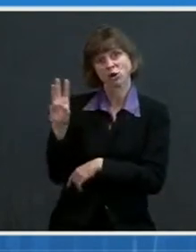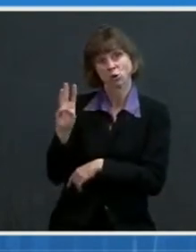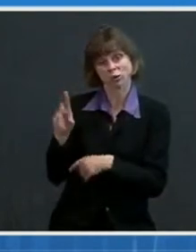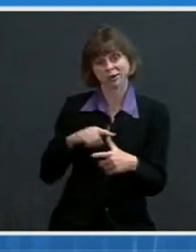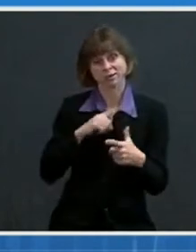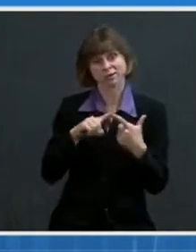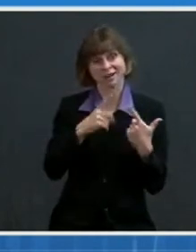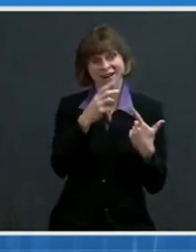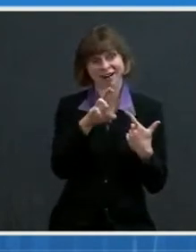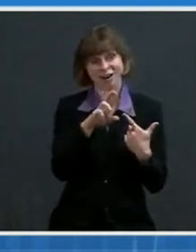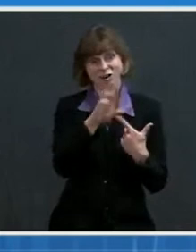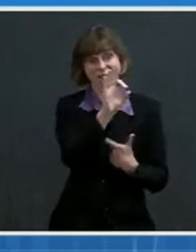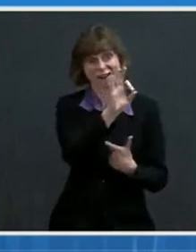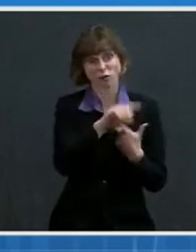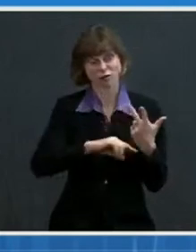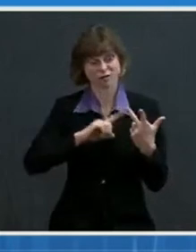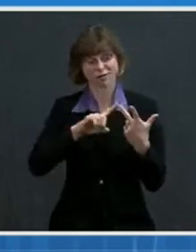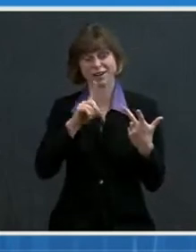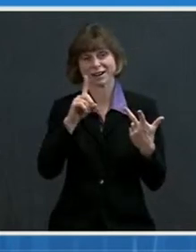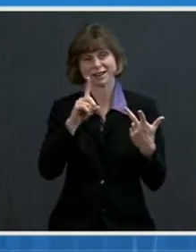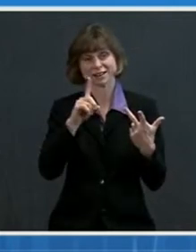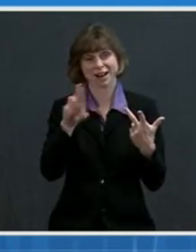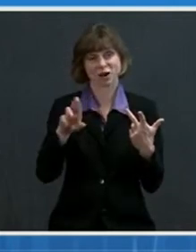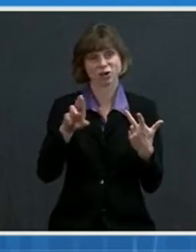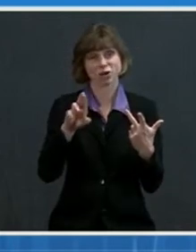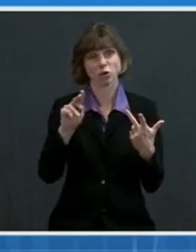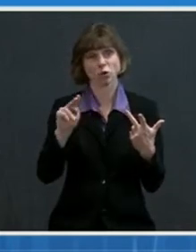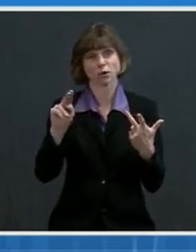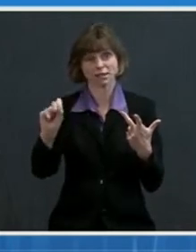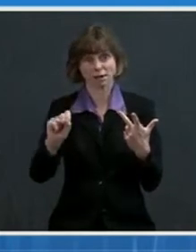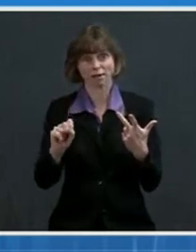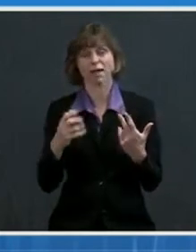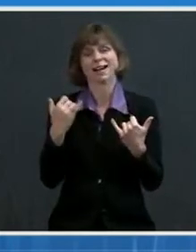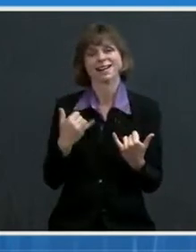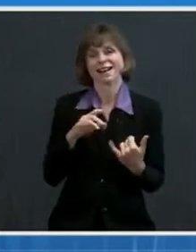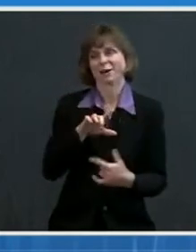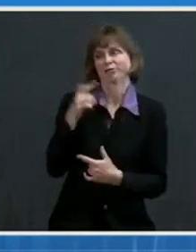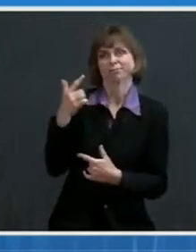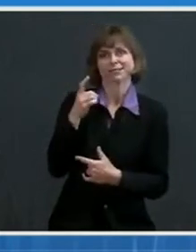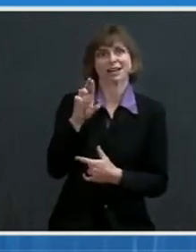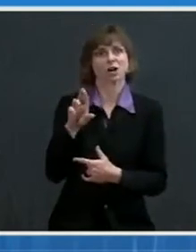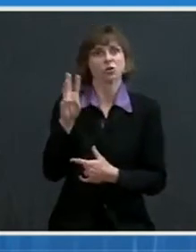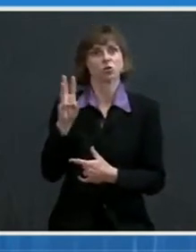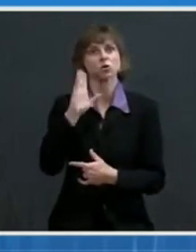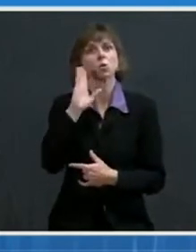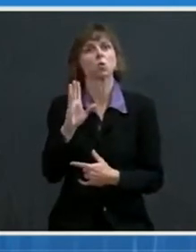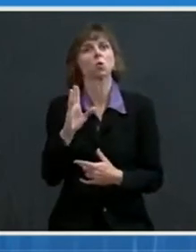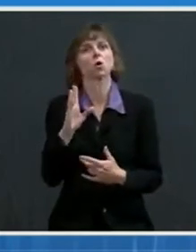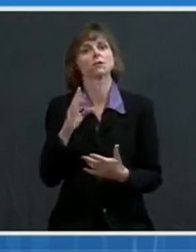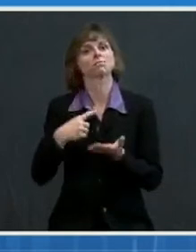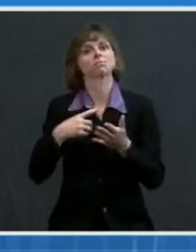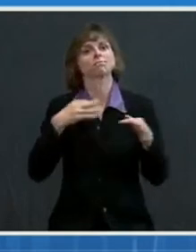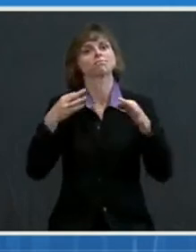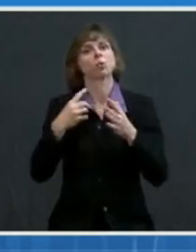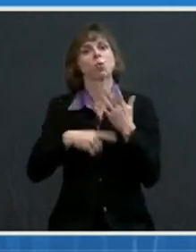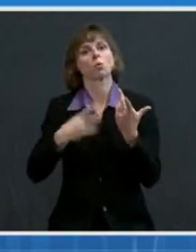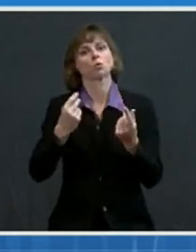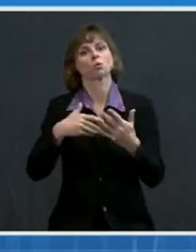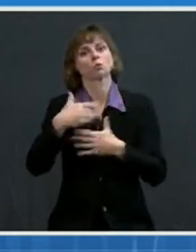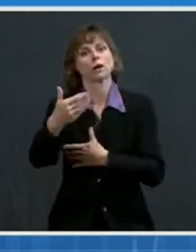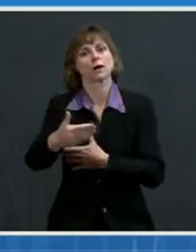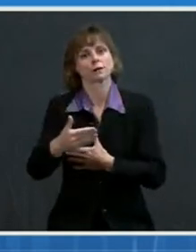-Smith. And with that, I will turn it over to Dr. Walensky to talk about our next steps on our path back. Nunez